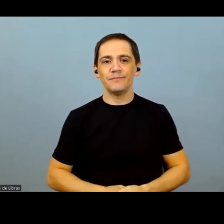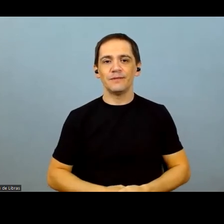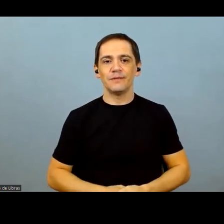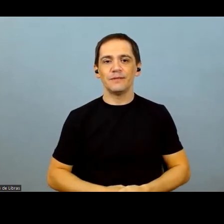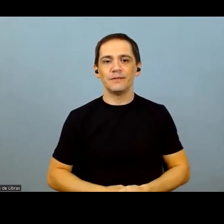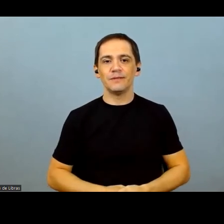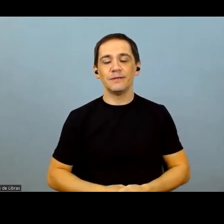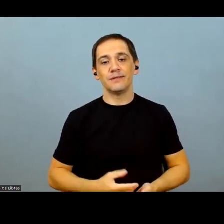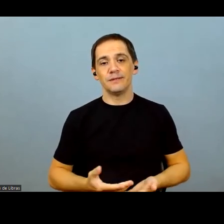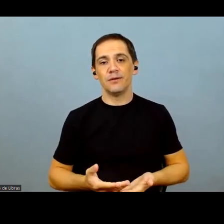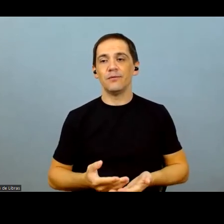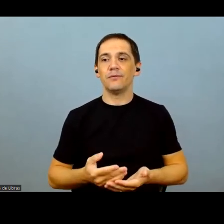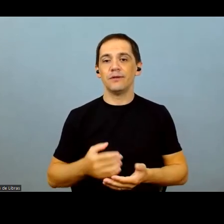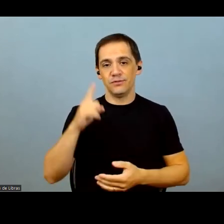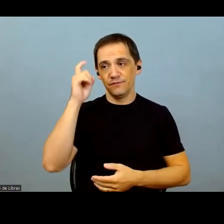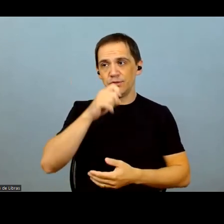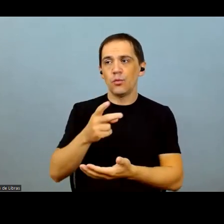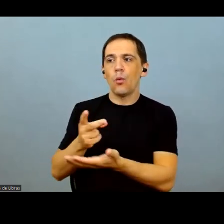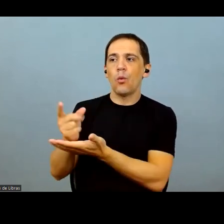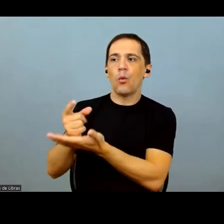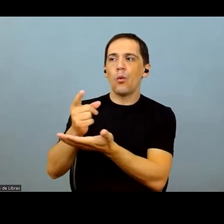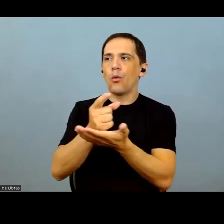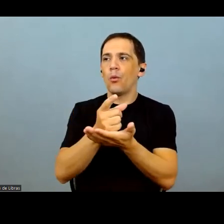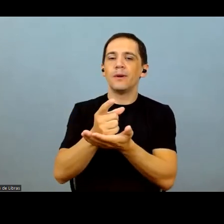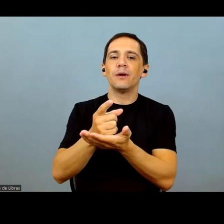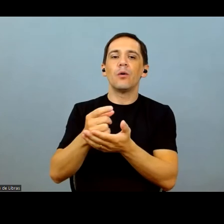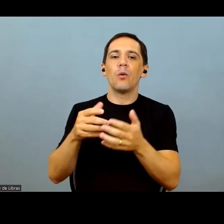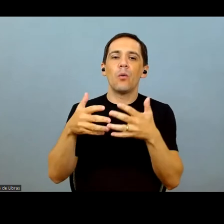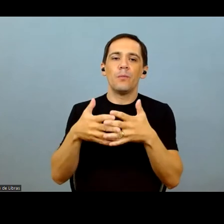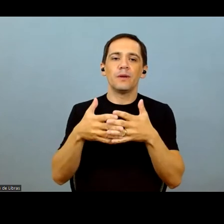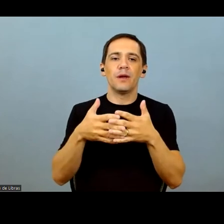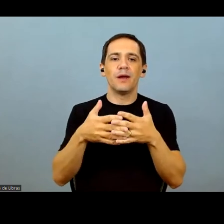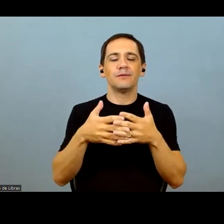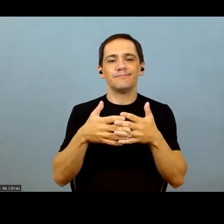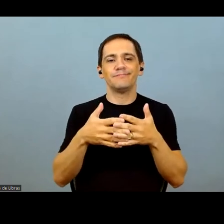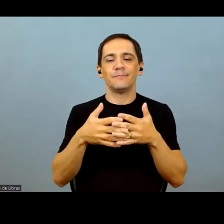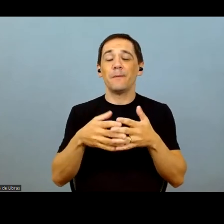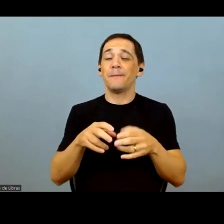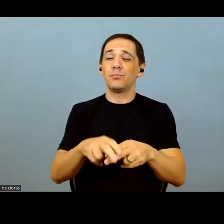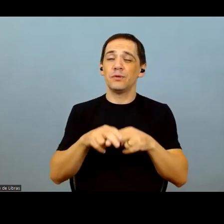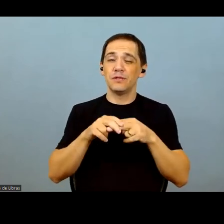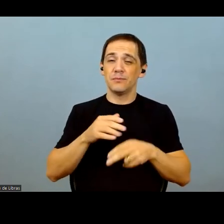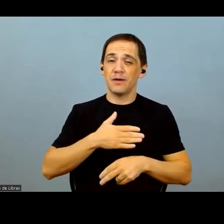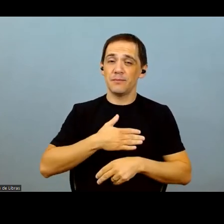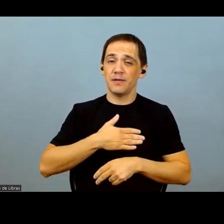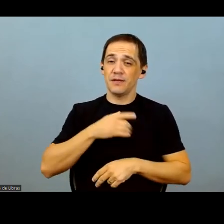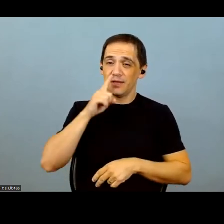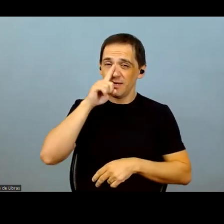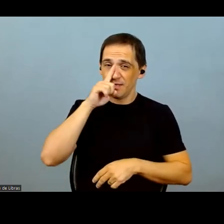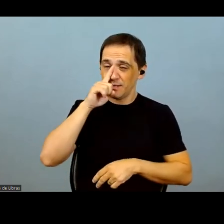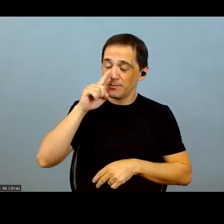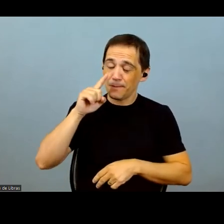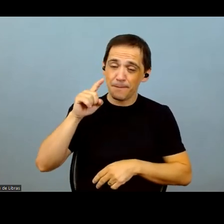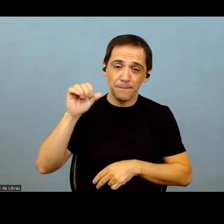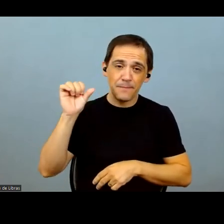assets. So you have to mark down your biological assets in relation to the next crop. So for